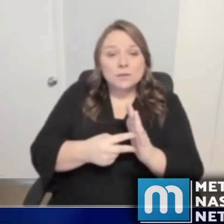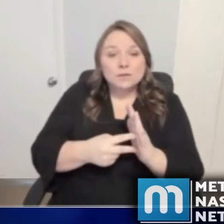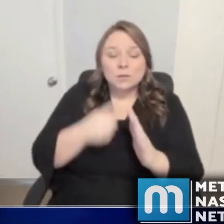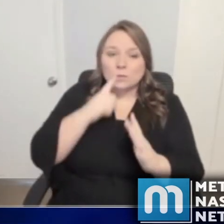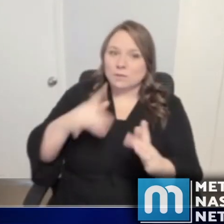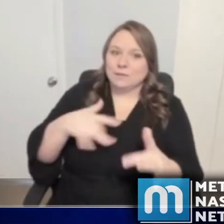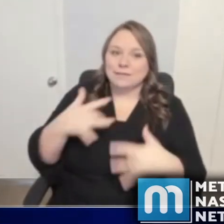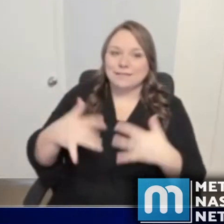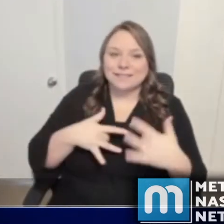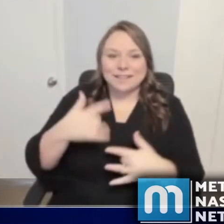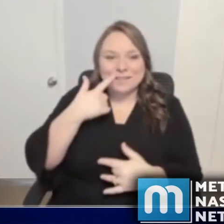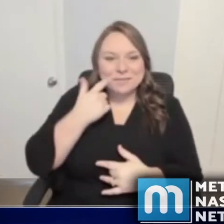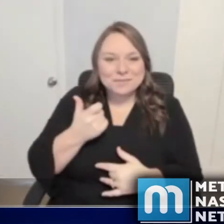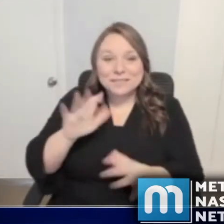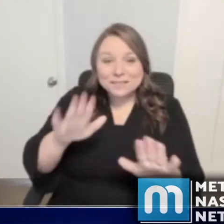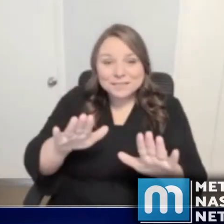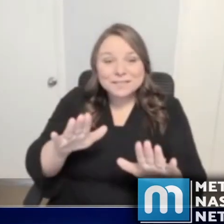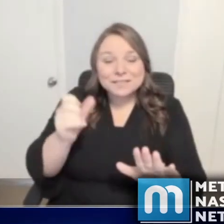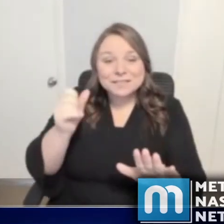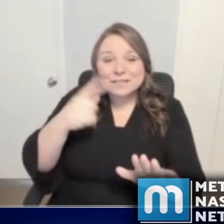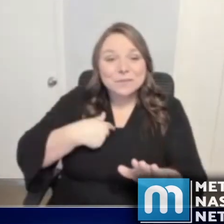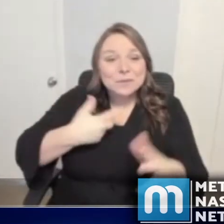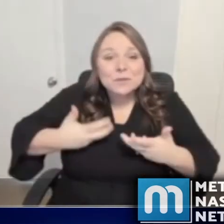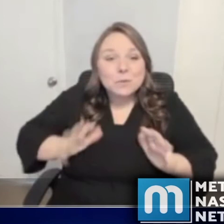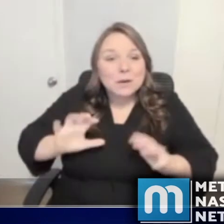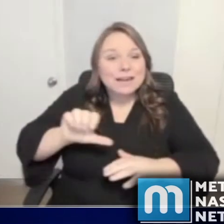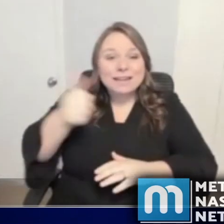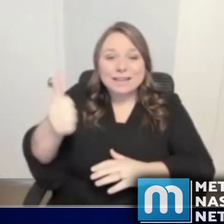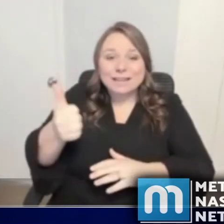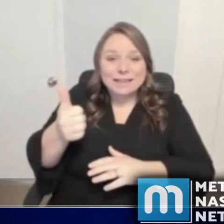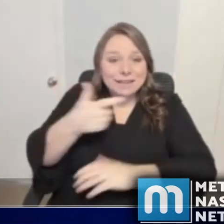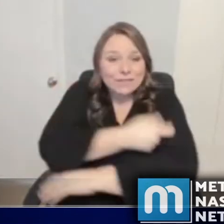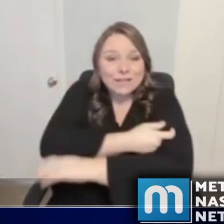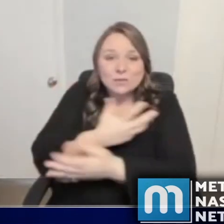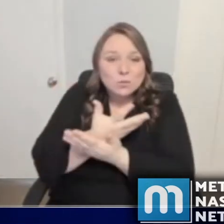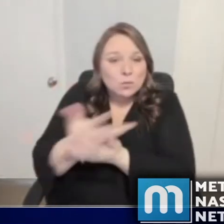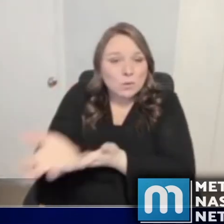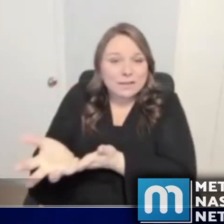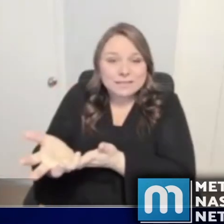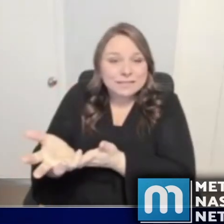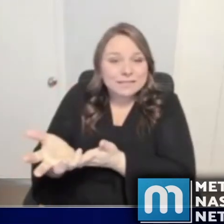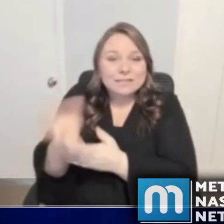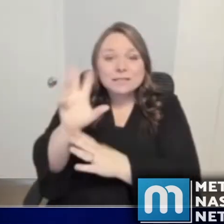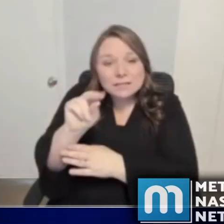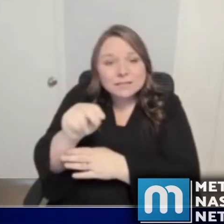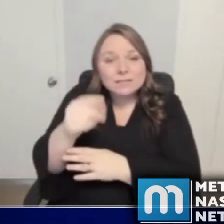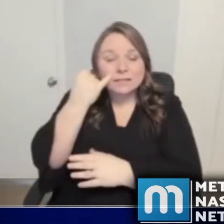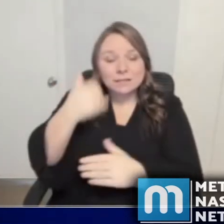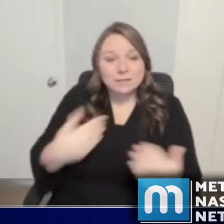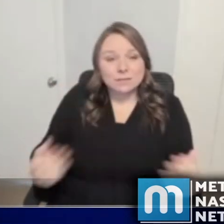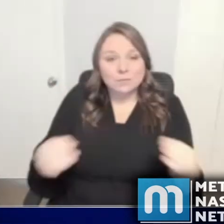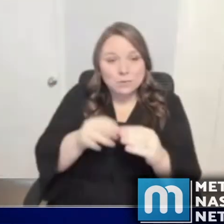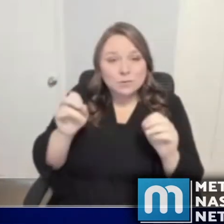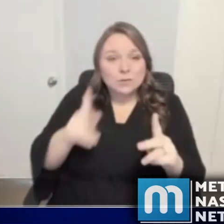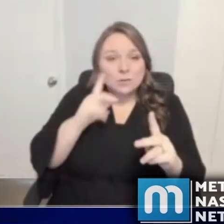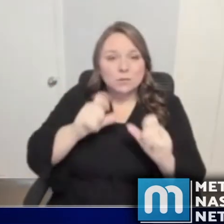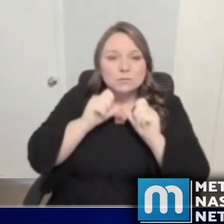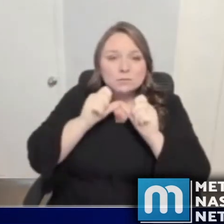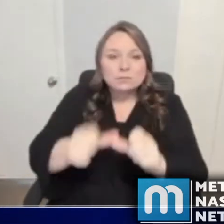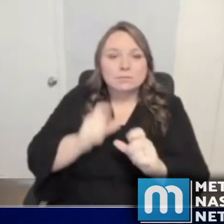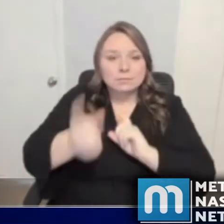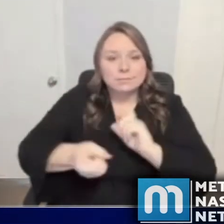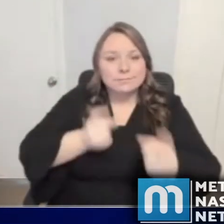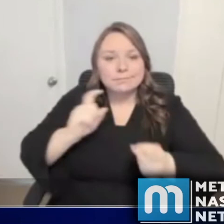excited about this because, listen, we are not going to let any vaccine go to waste. And if we're presented with additional opportunities, we'll continue to deliver the shots to our